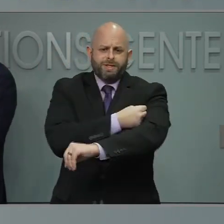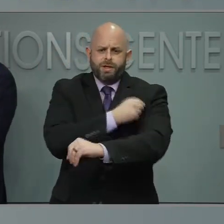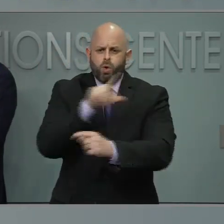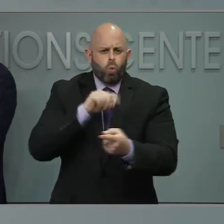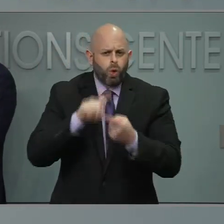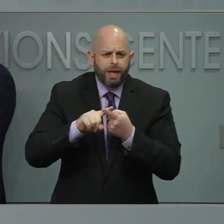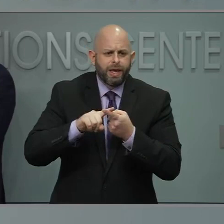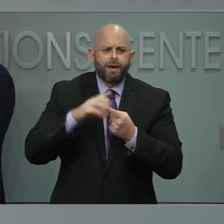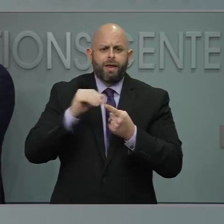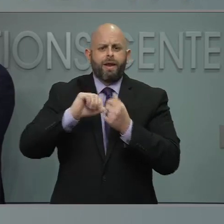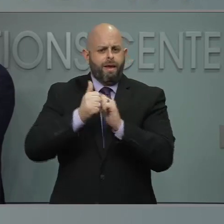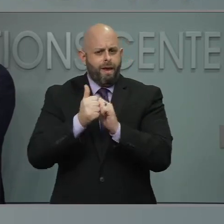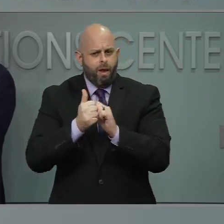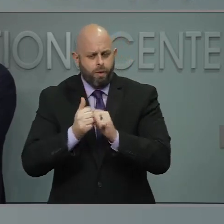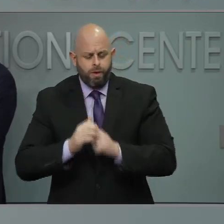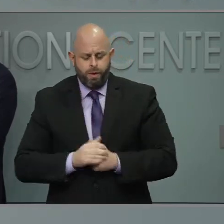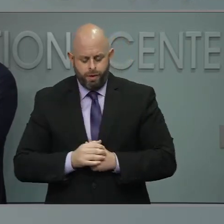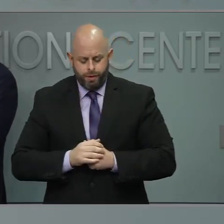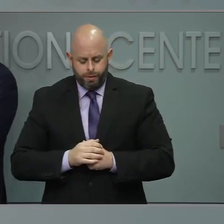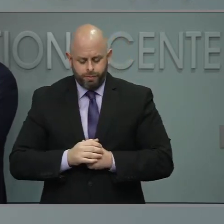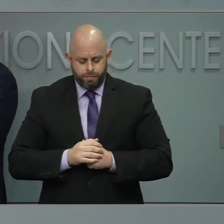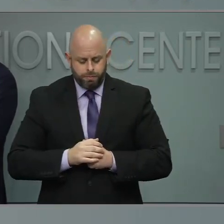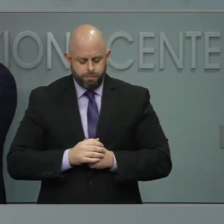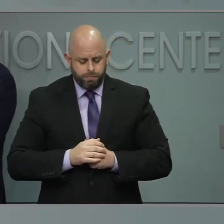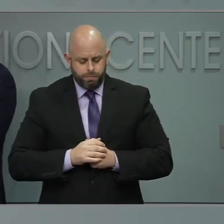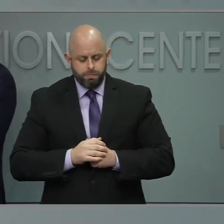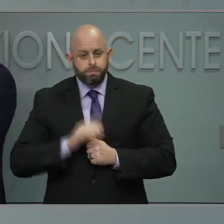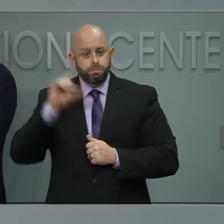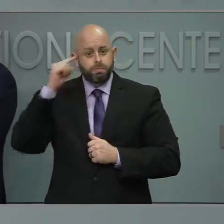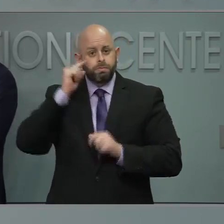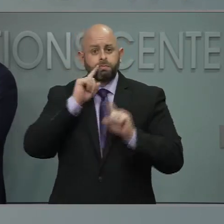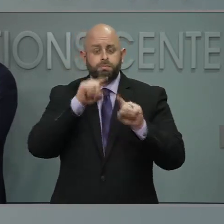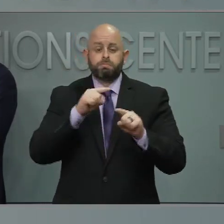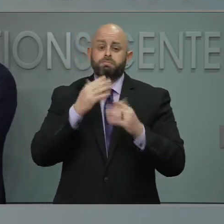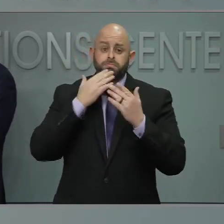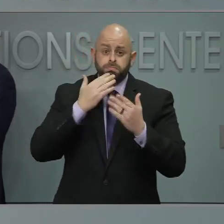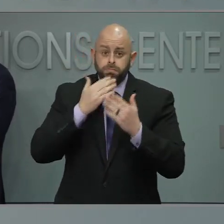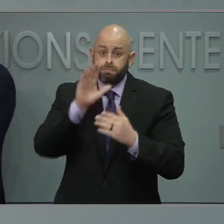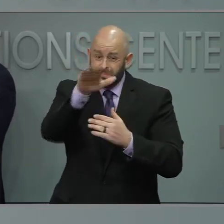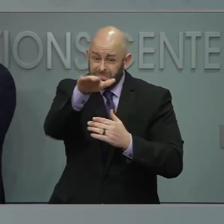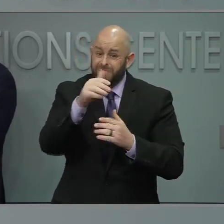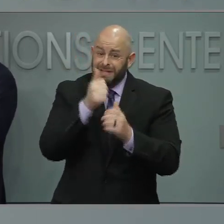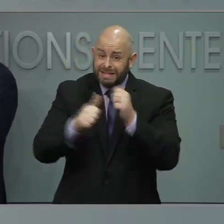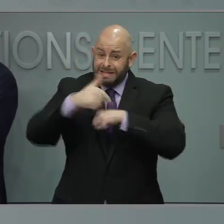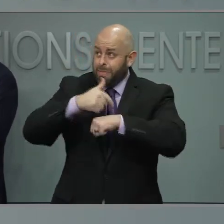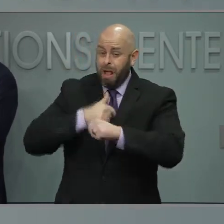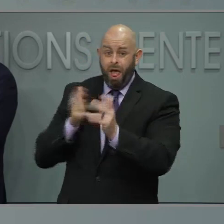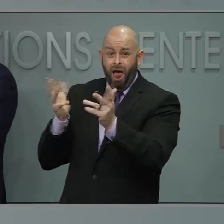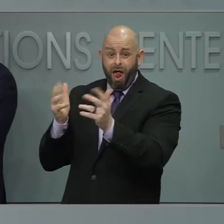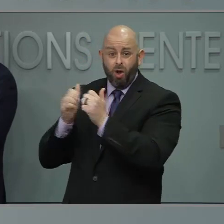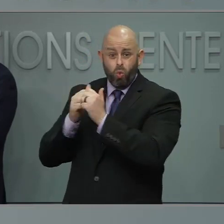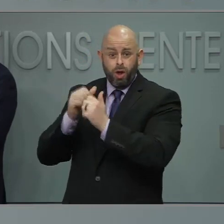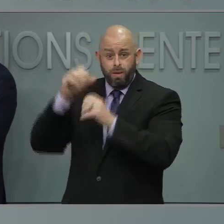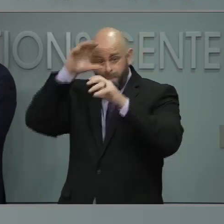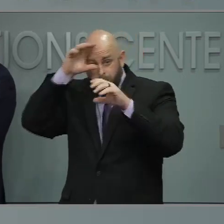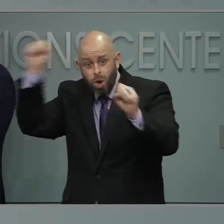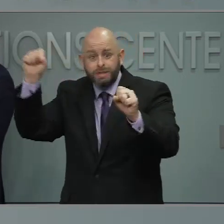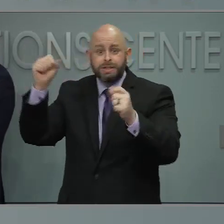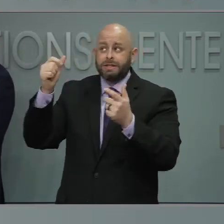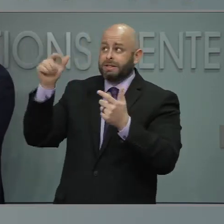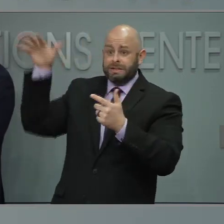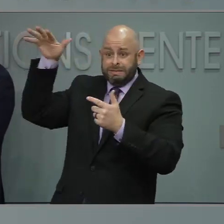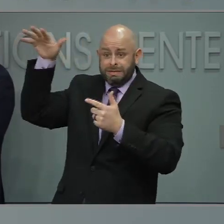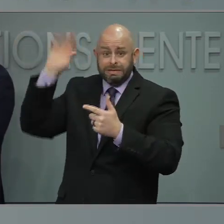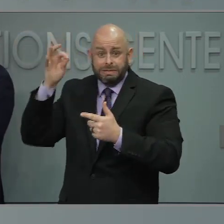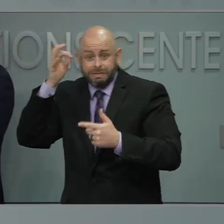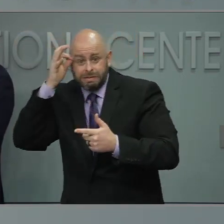And anytime we get a chance to talk to the administration, we're saying we need more vaccine was on the phone today with the